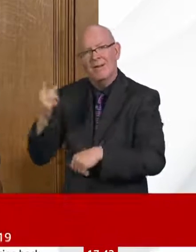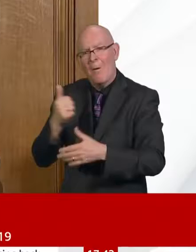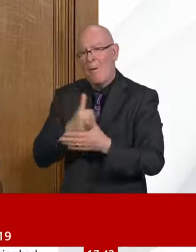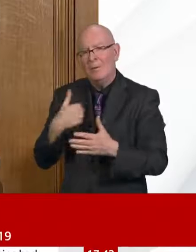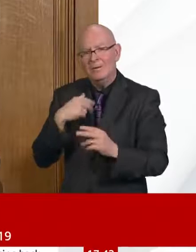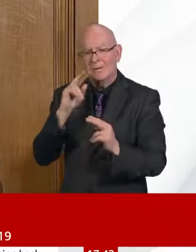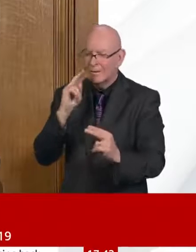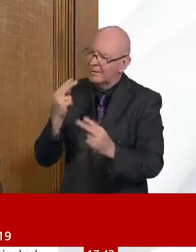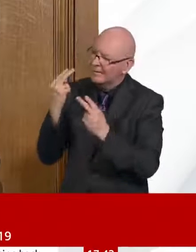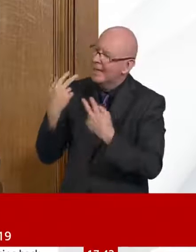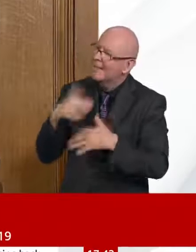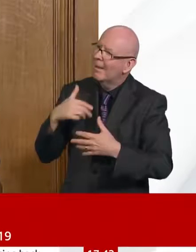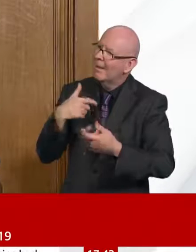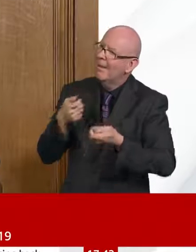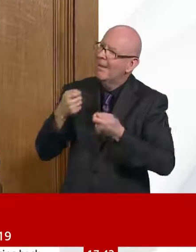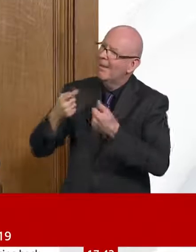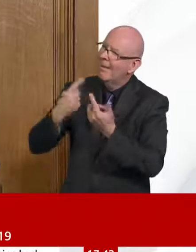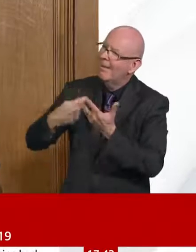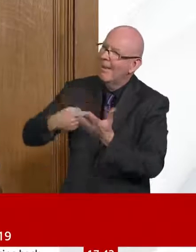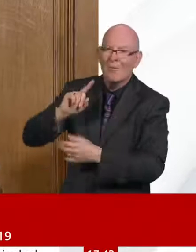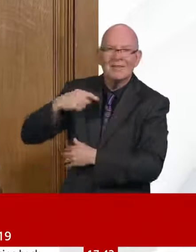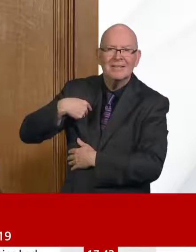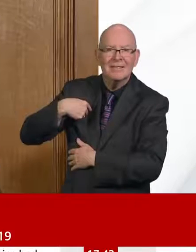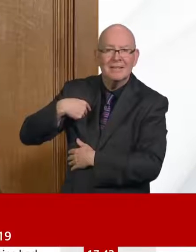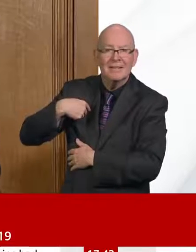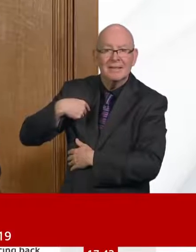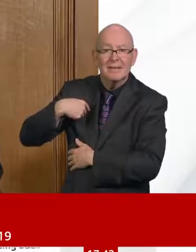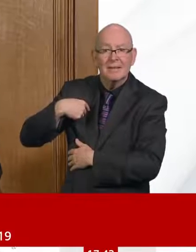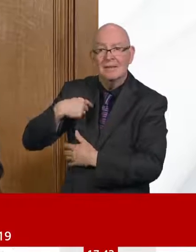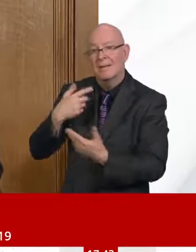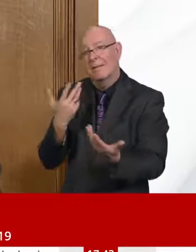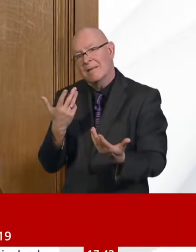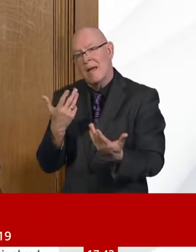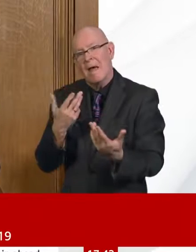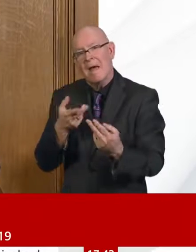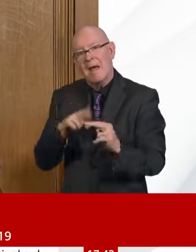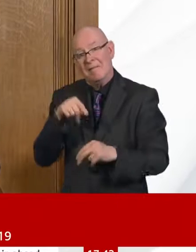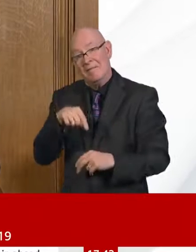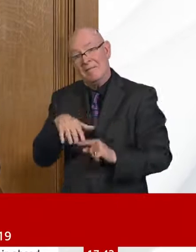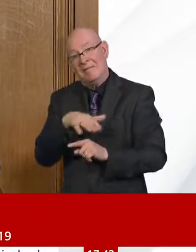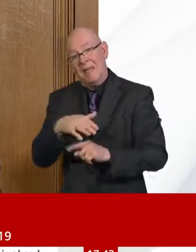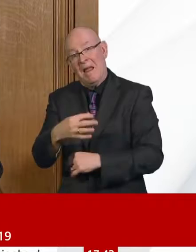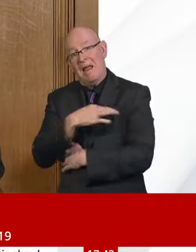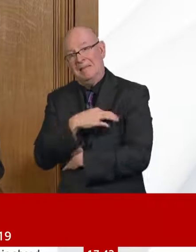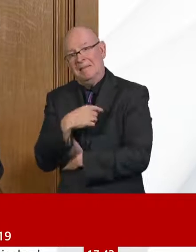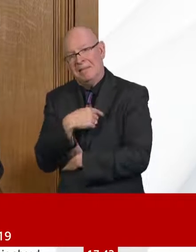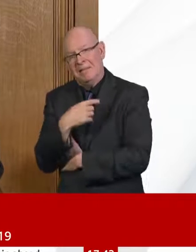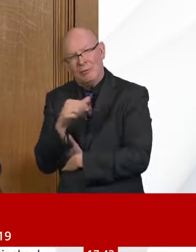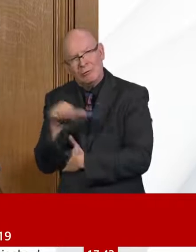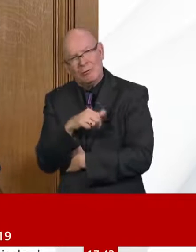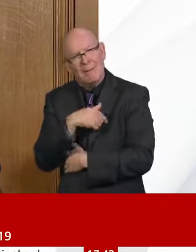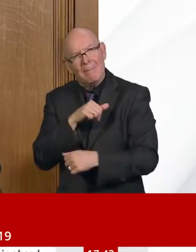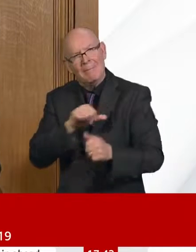wait until you've got to the appropriate time to look back and learn the right lessons and do the right